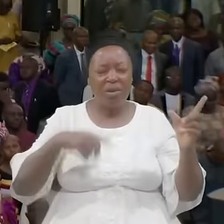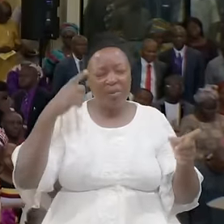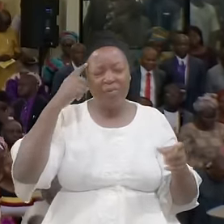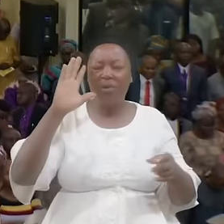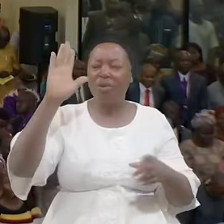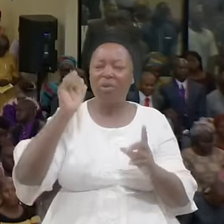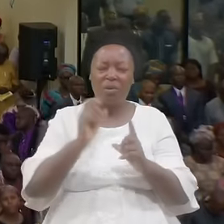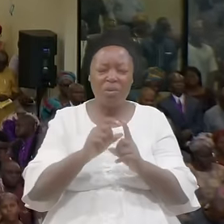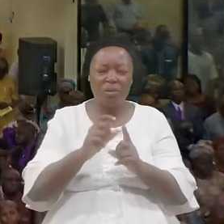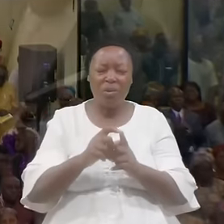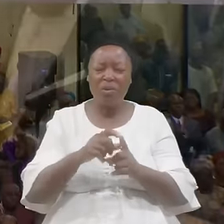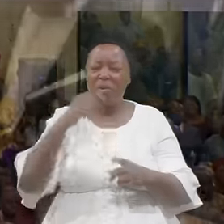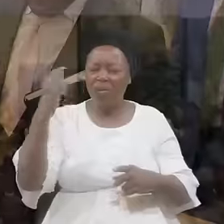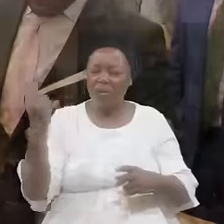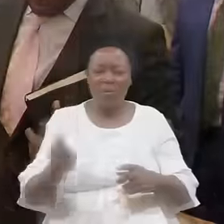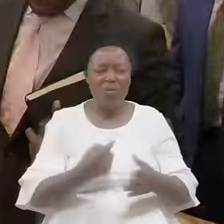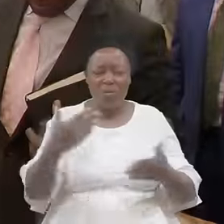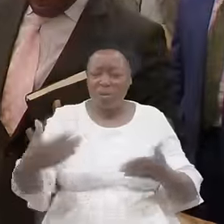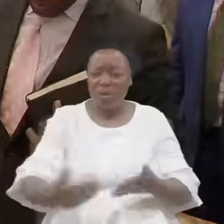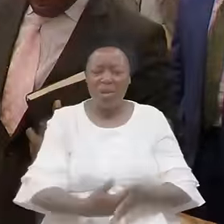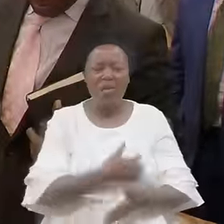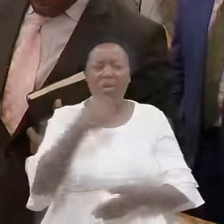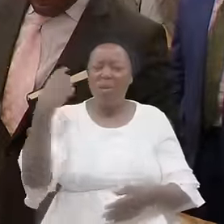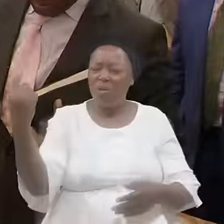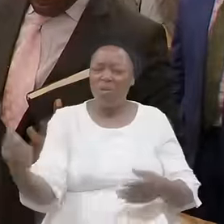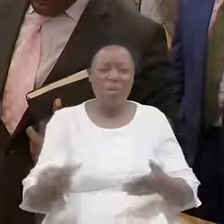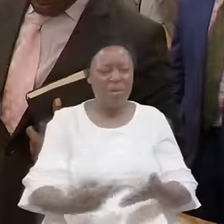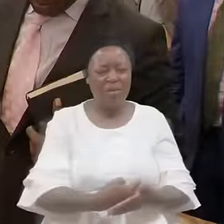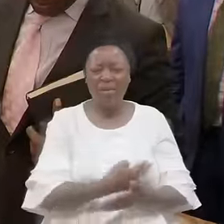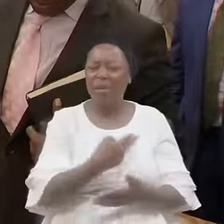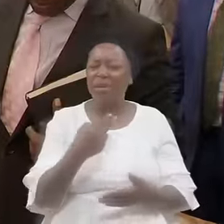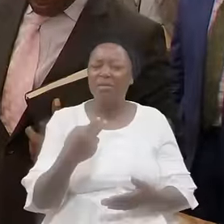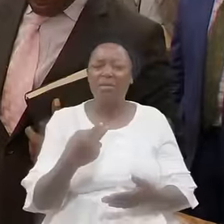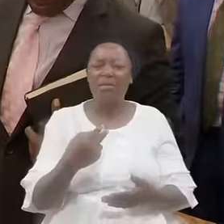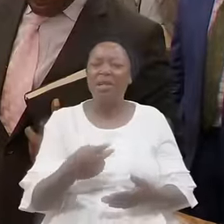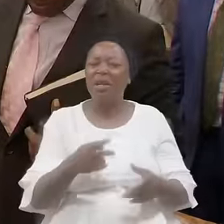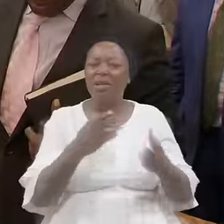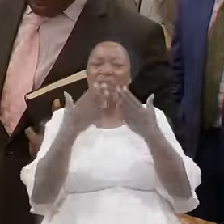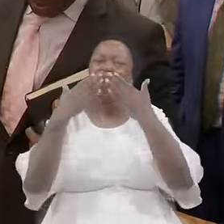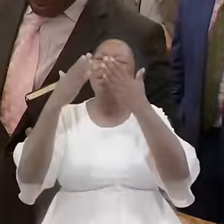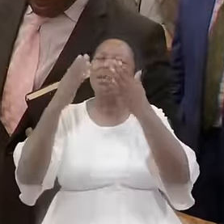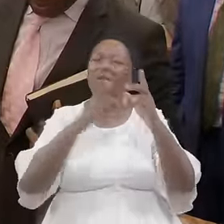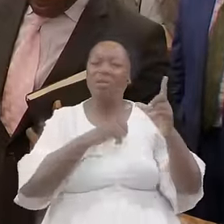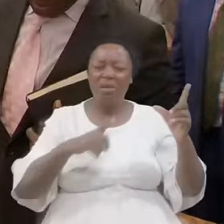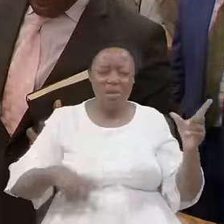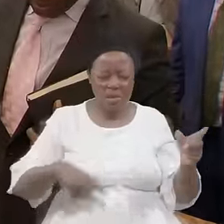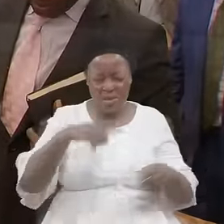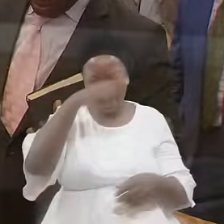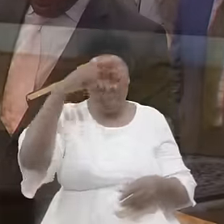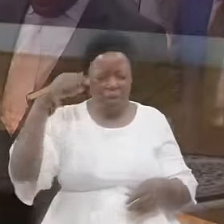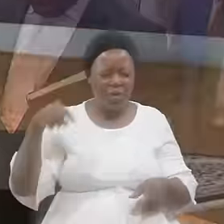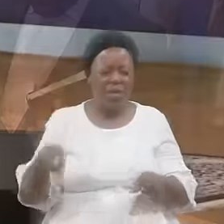Ever new Ever fresh Thank you Lord Because as